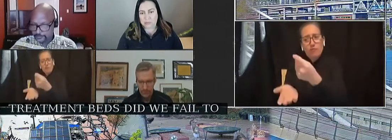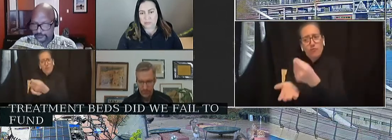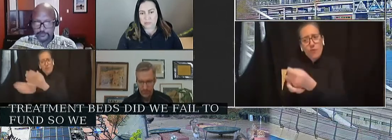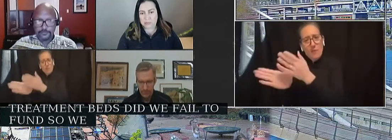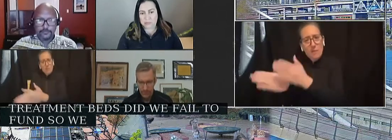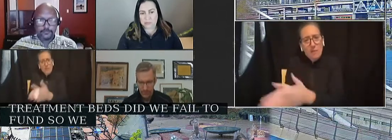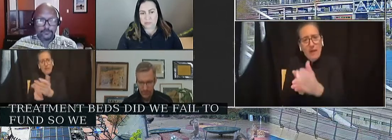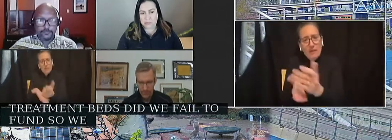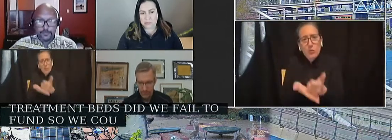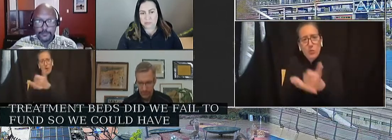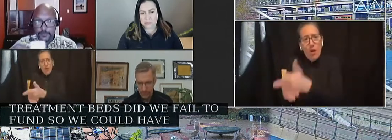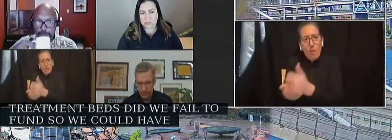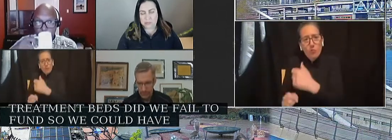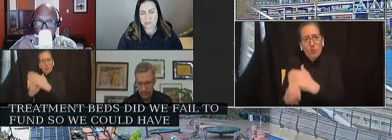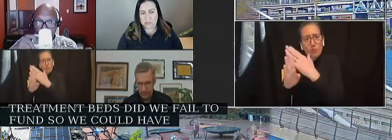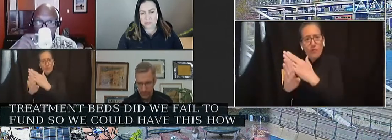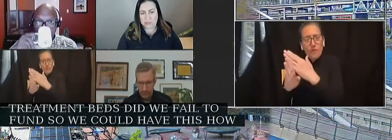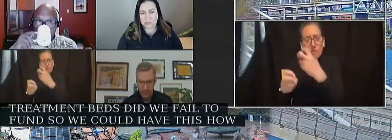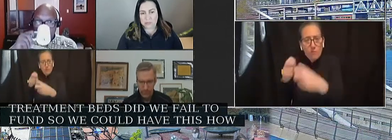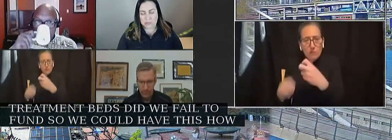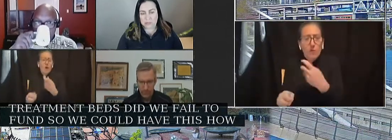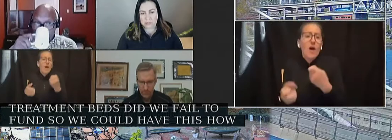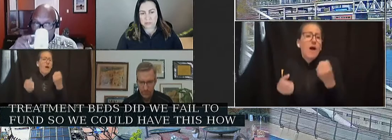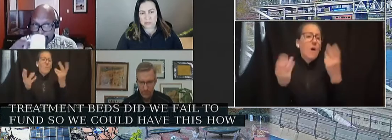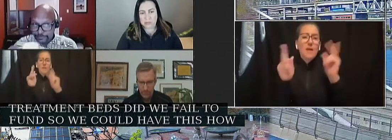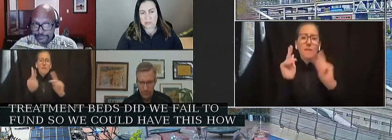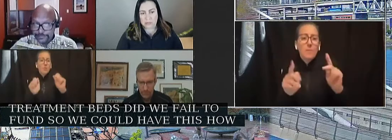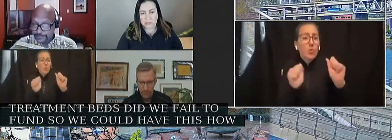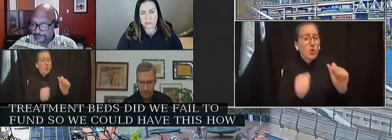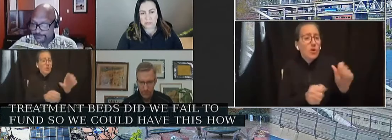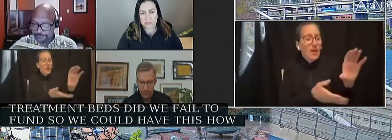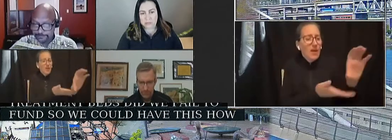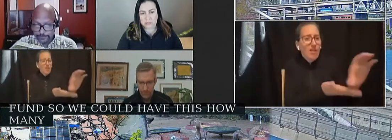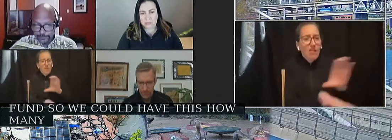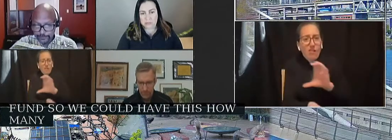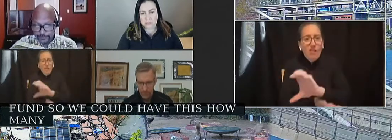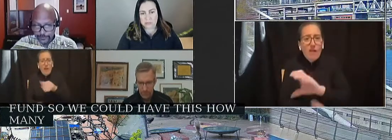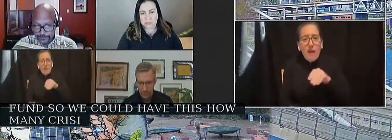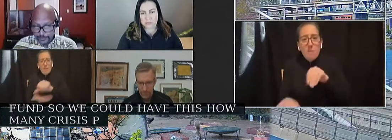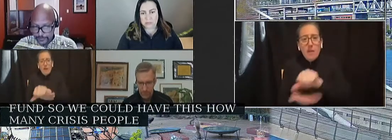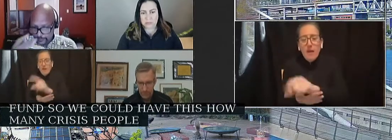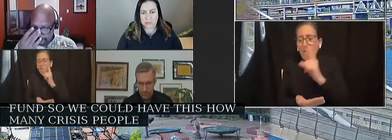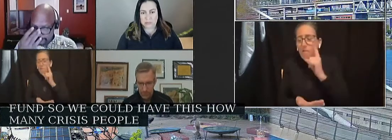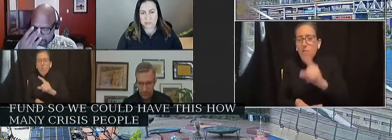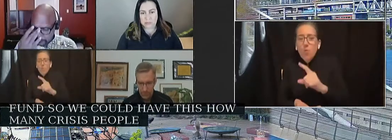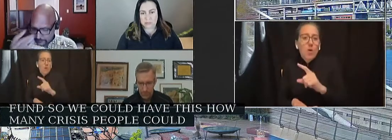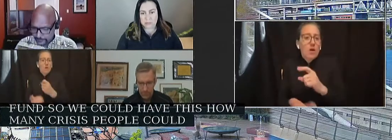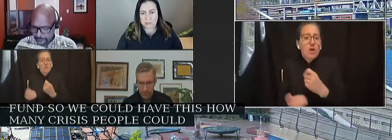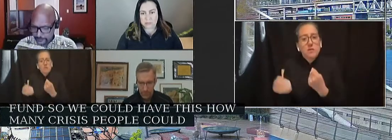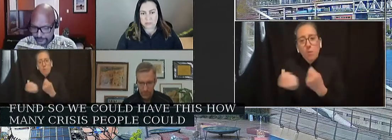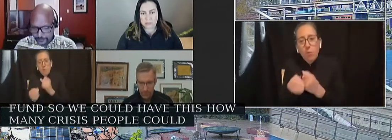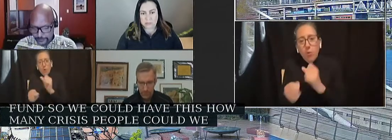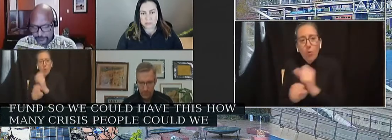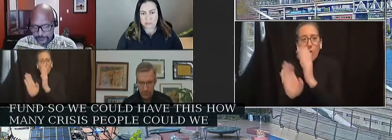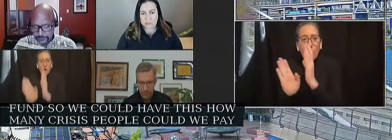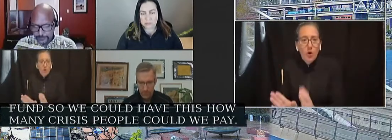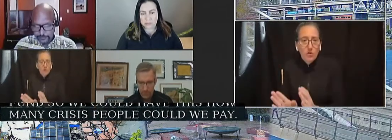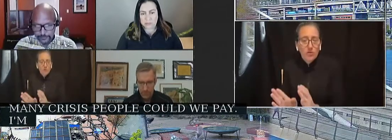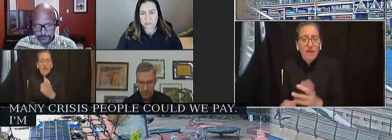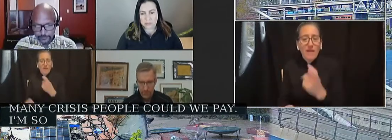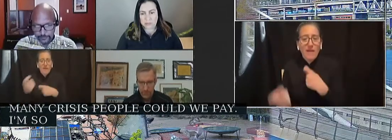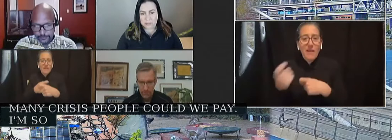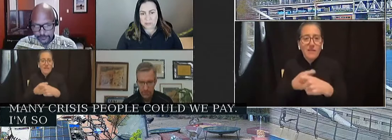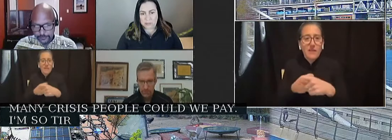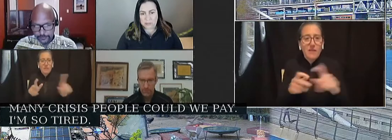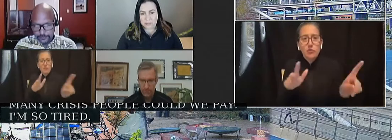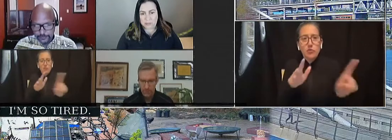support specialists who could reach out and empathize with people in need rather than meeting them with suspicion and violence? I'm so tired. I'm